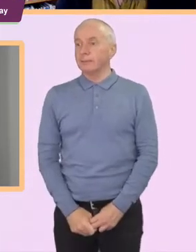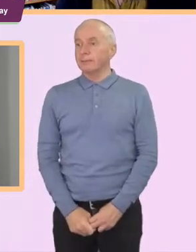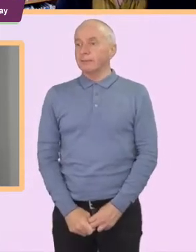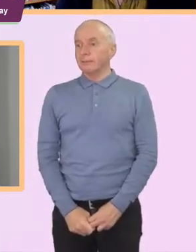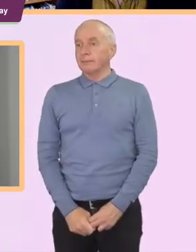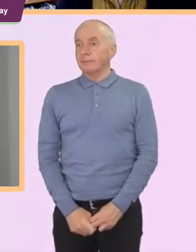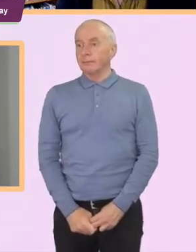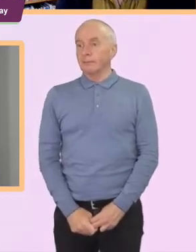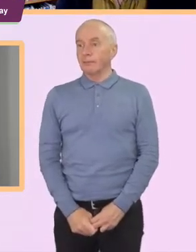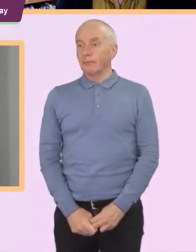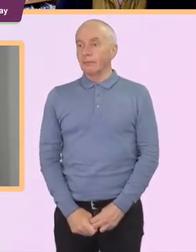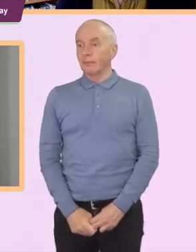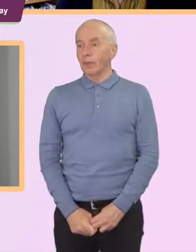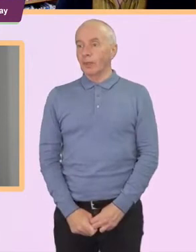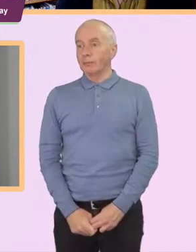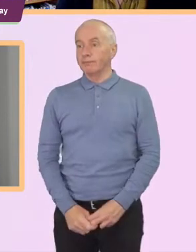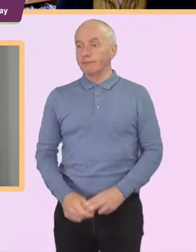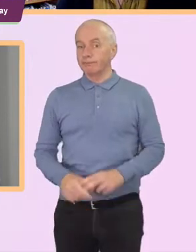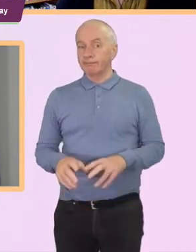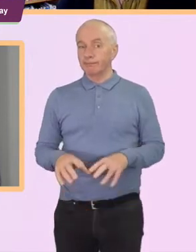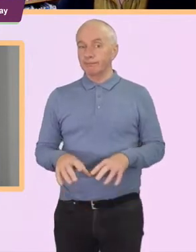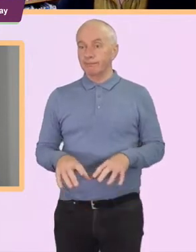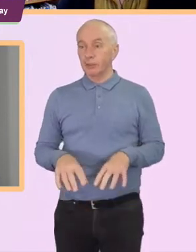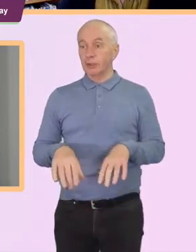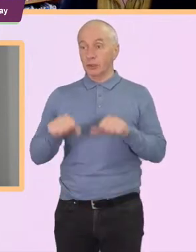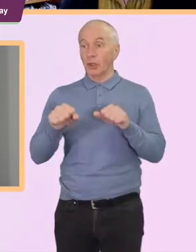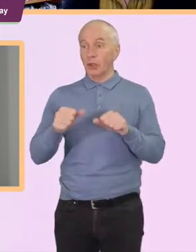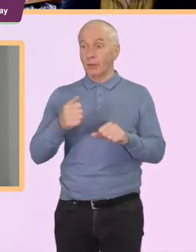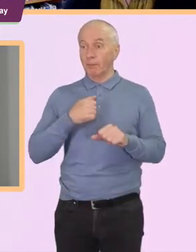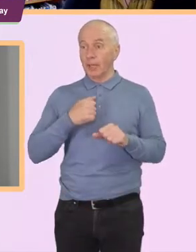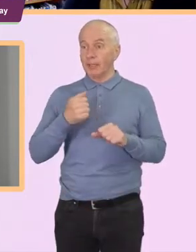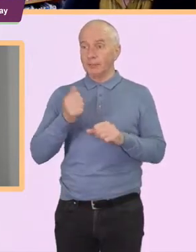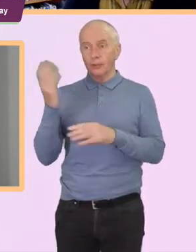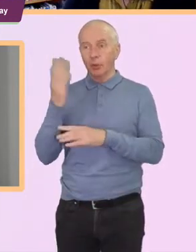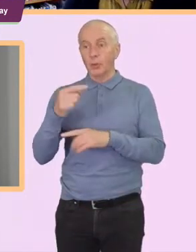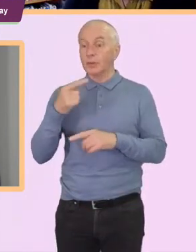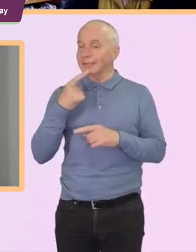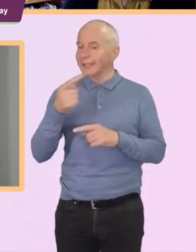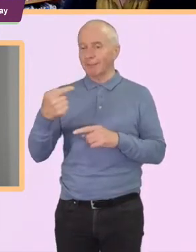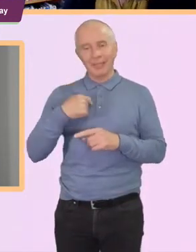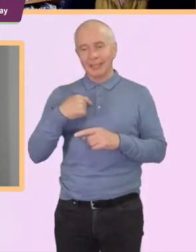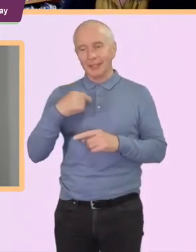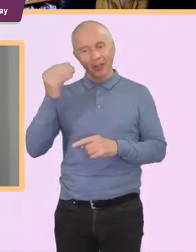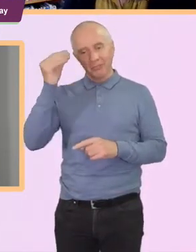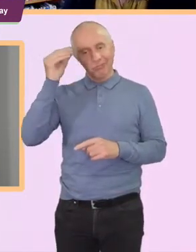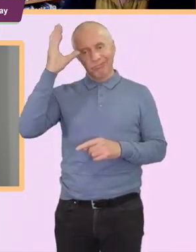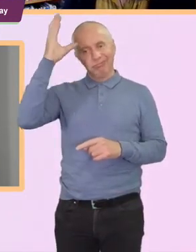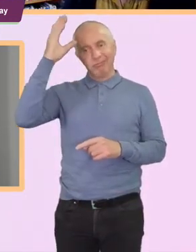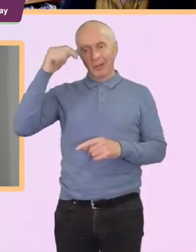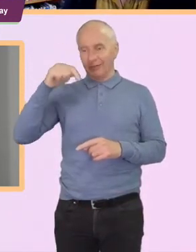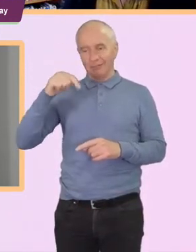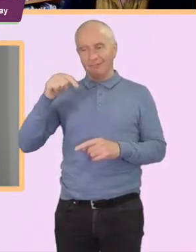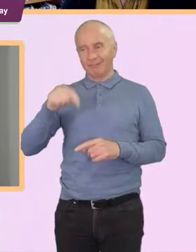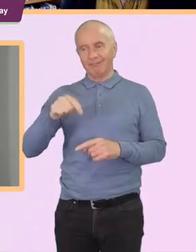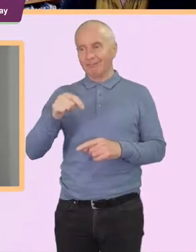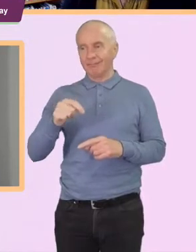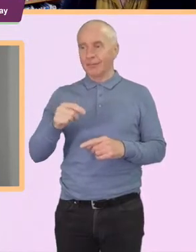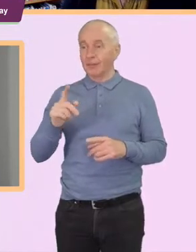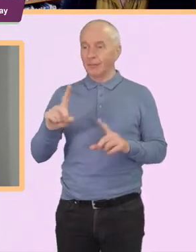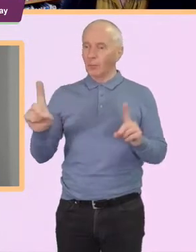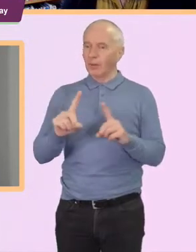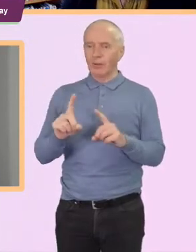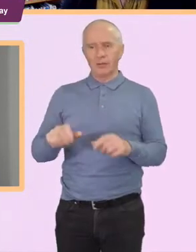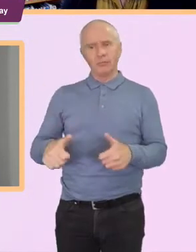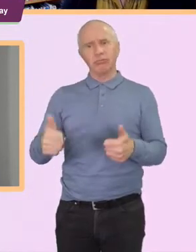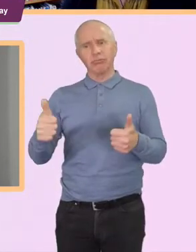my talk with the caveat that I'm not an expert on this can I just reiterate that please um what a great